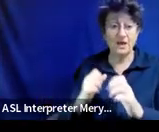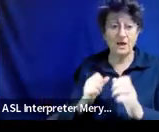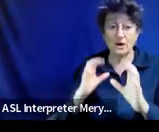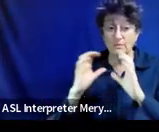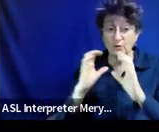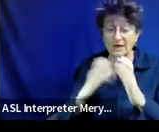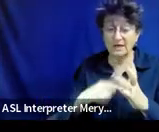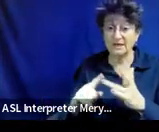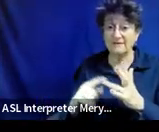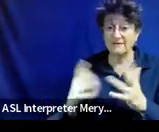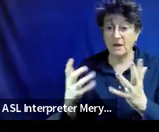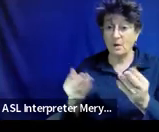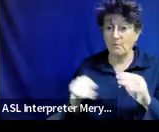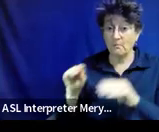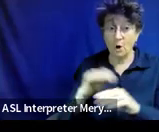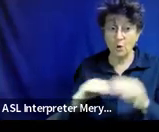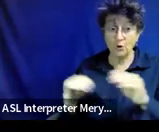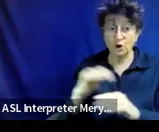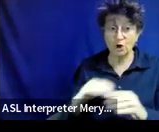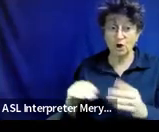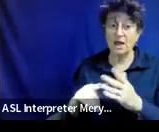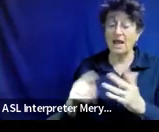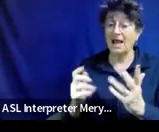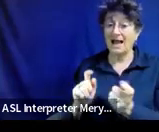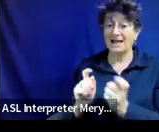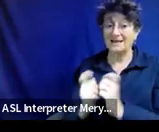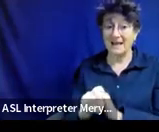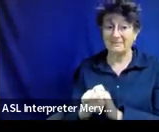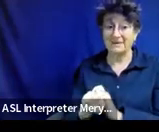adaptive social emotional and sensory